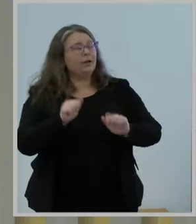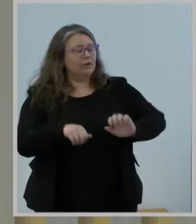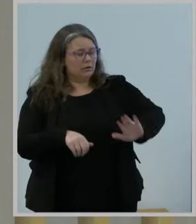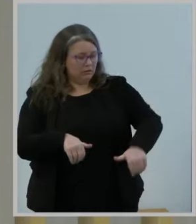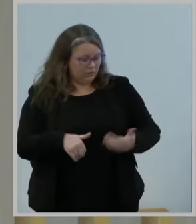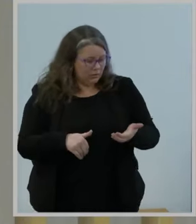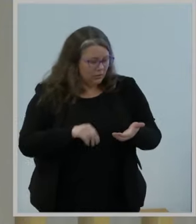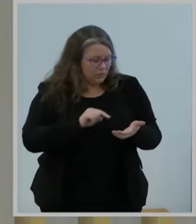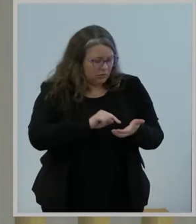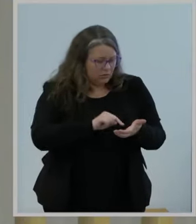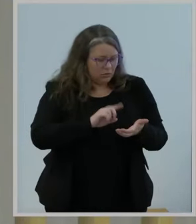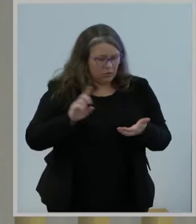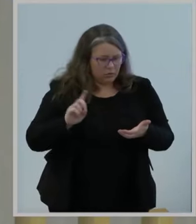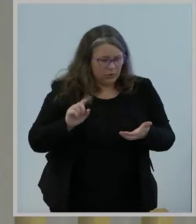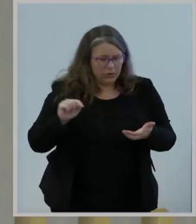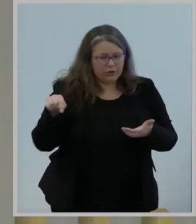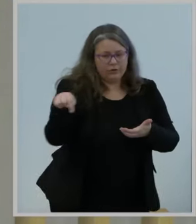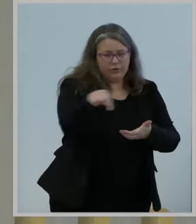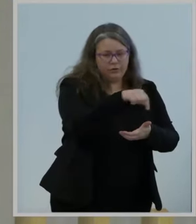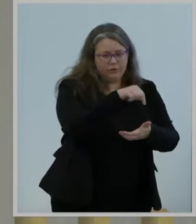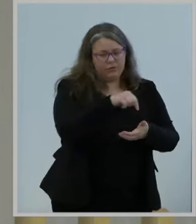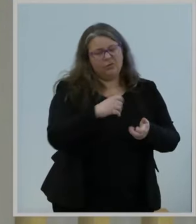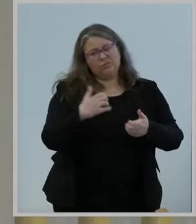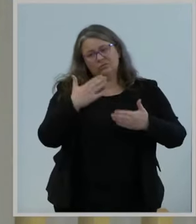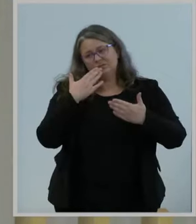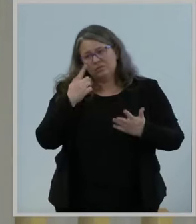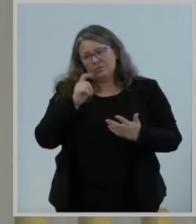And thank you for your hard work on this to the staff.